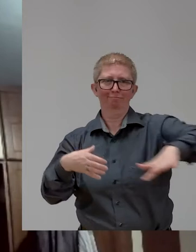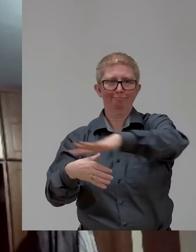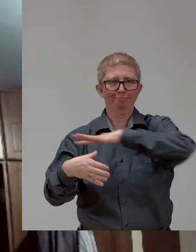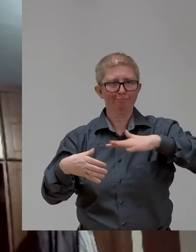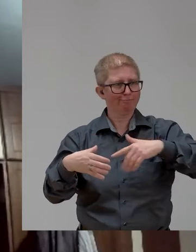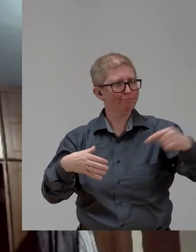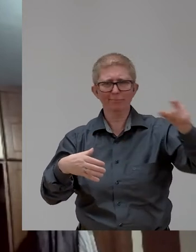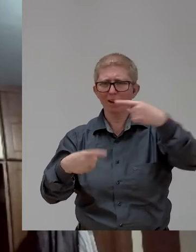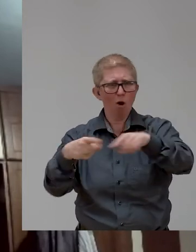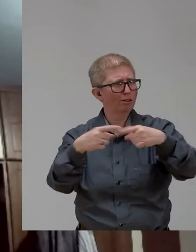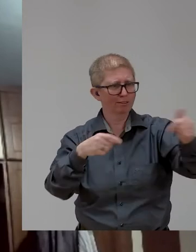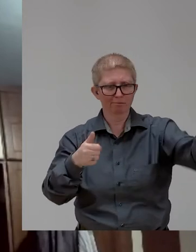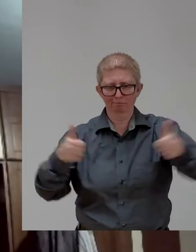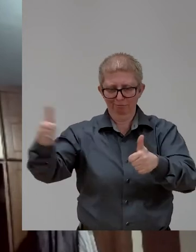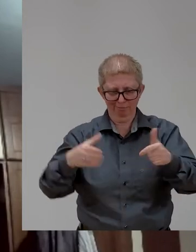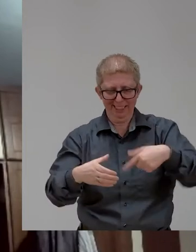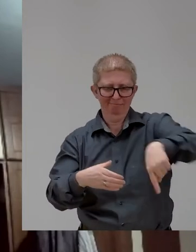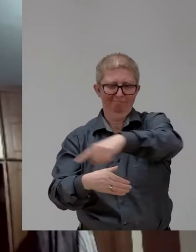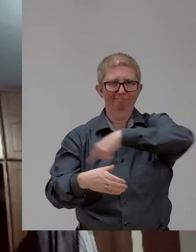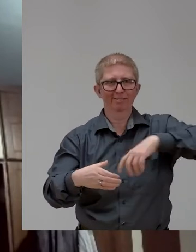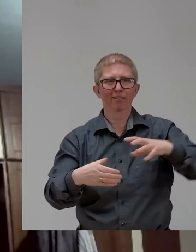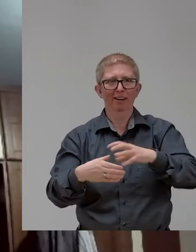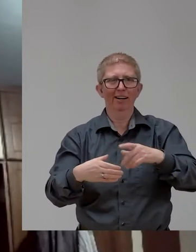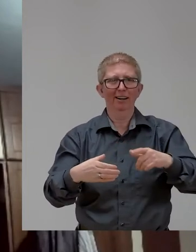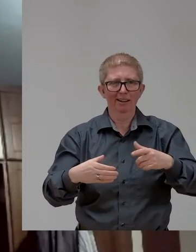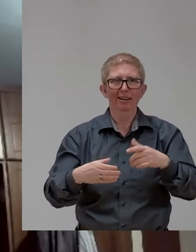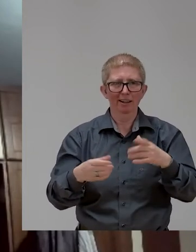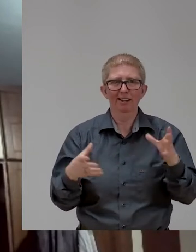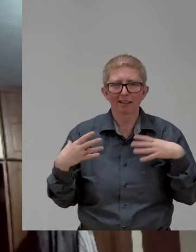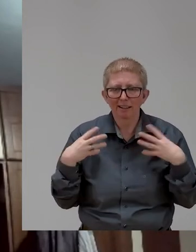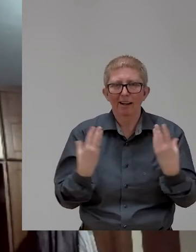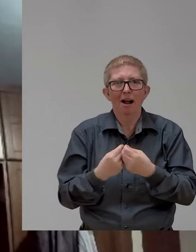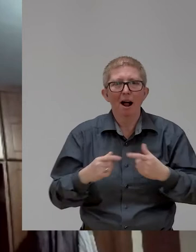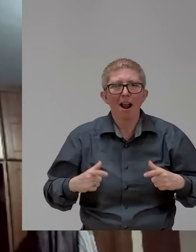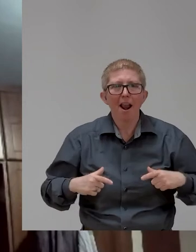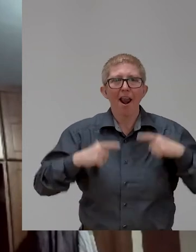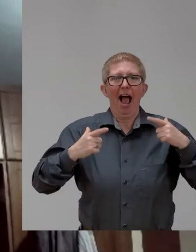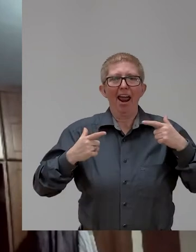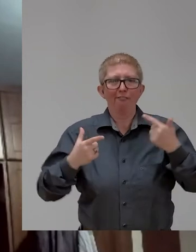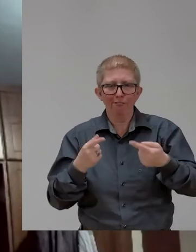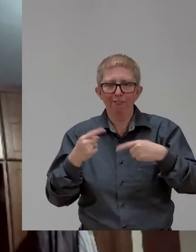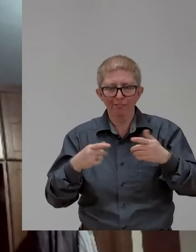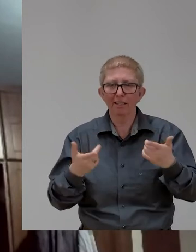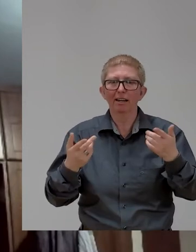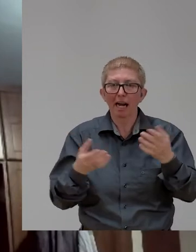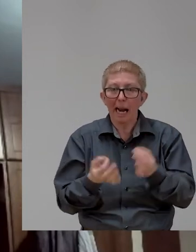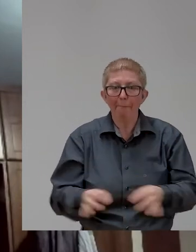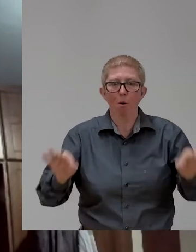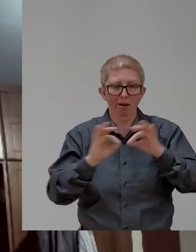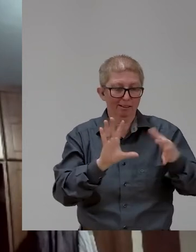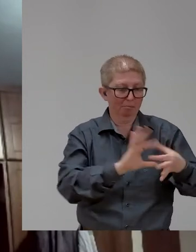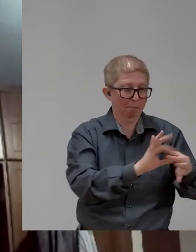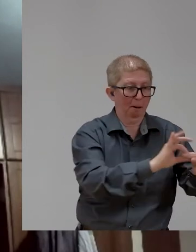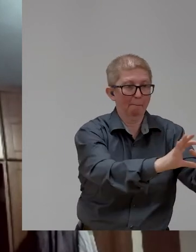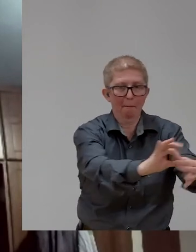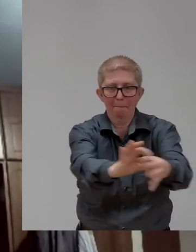I call it the life chain. They call it the value chain in business. And Caroline can talk about that later. But she was talking about the supply chain and